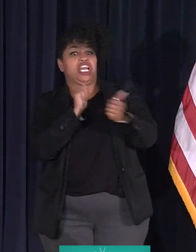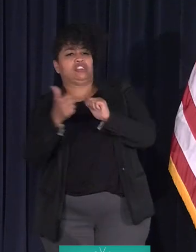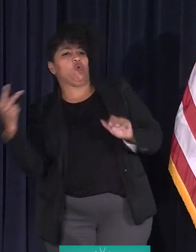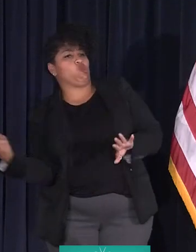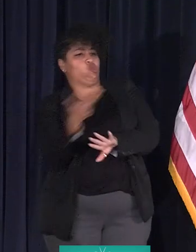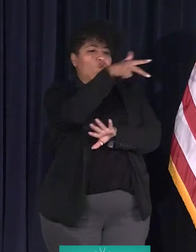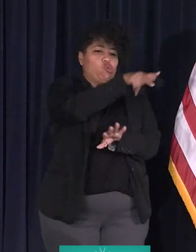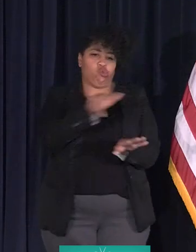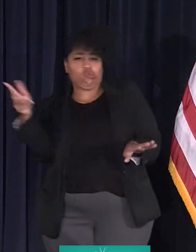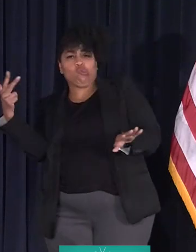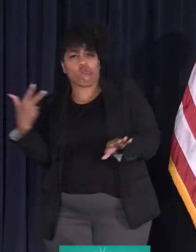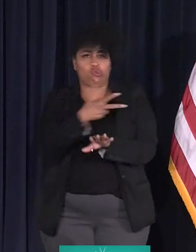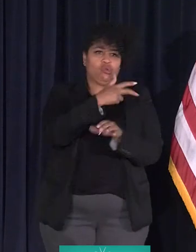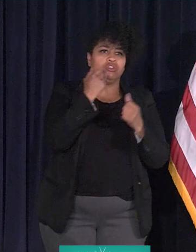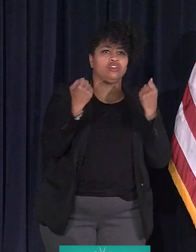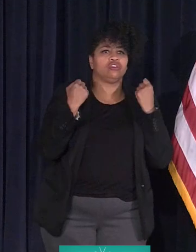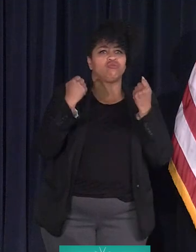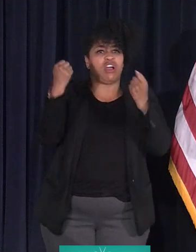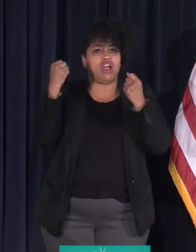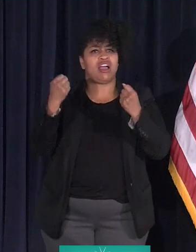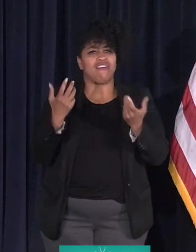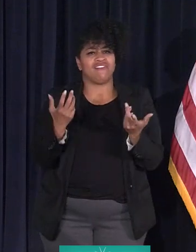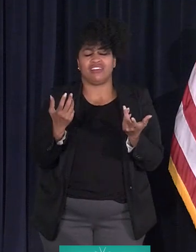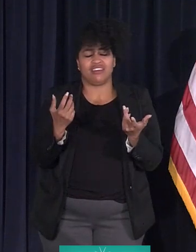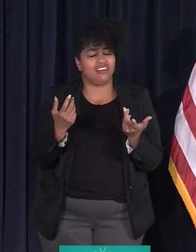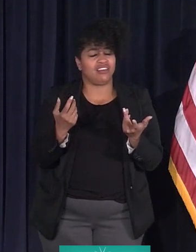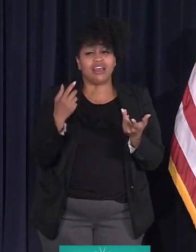need speed bumps. I'm ready.